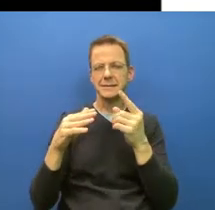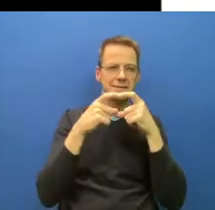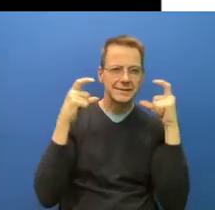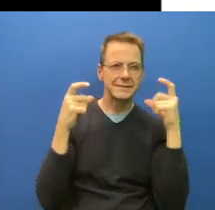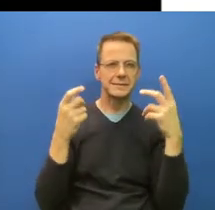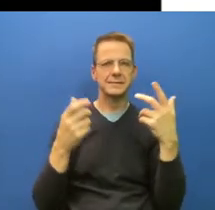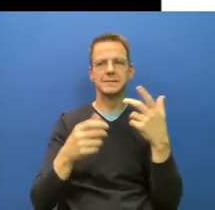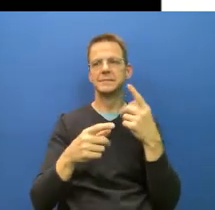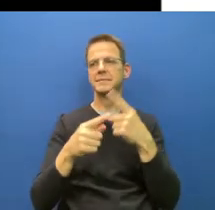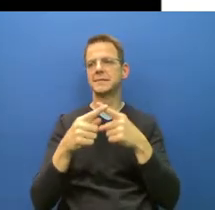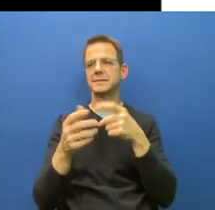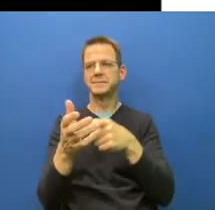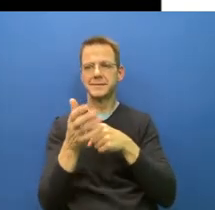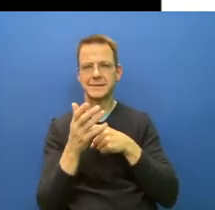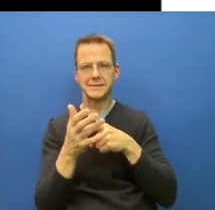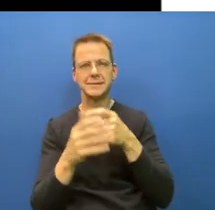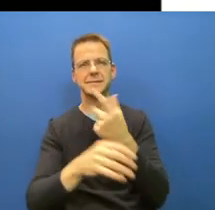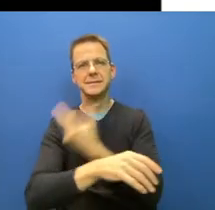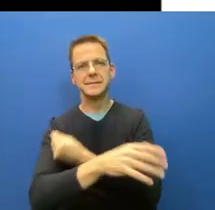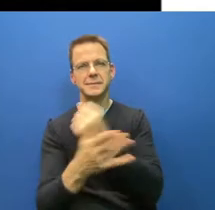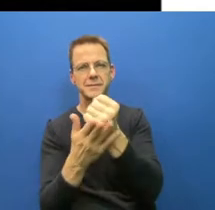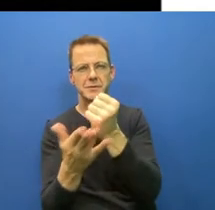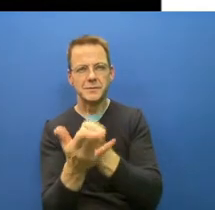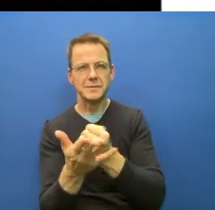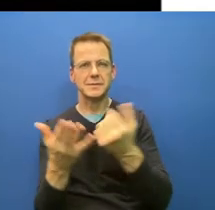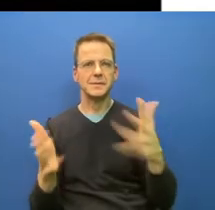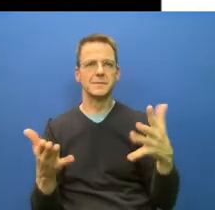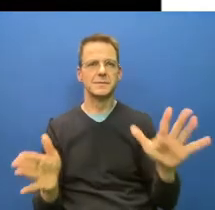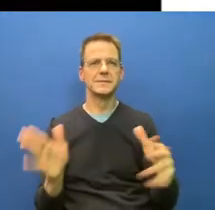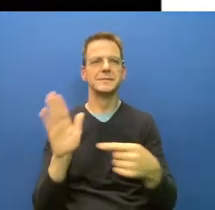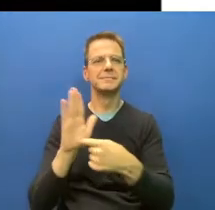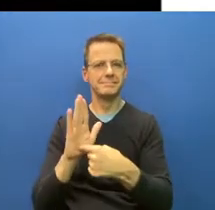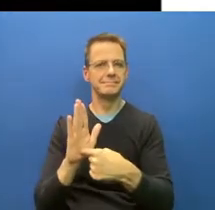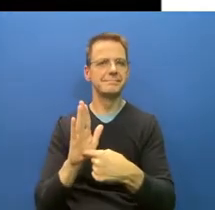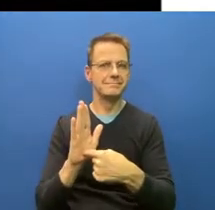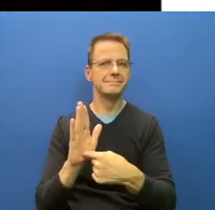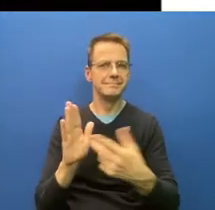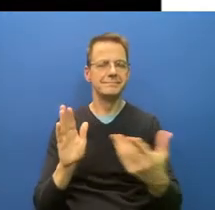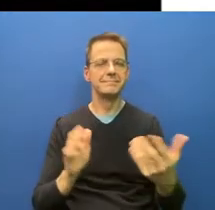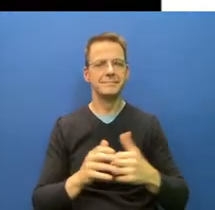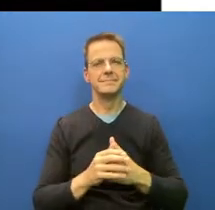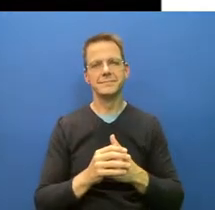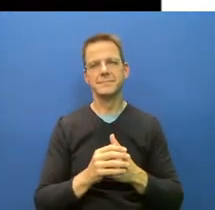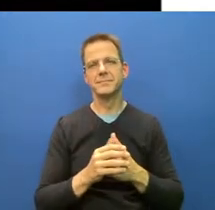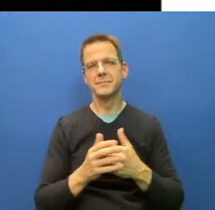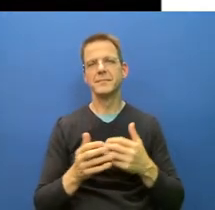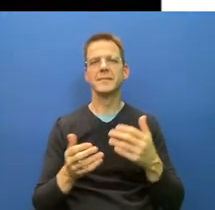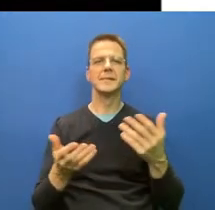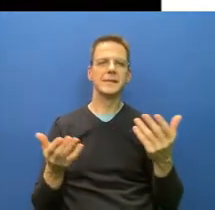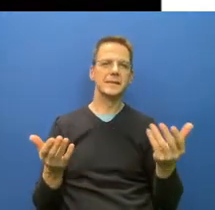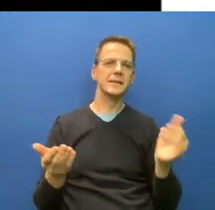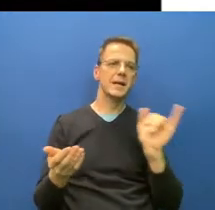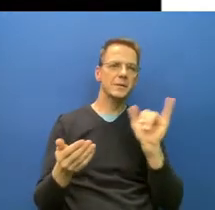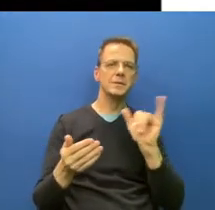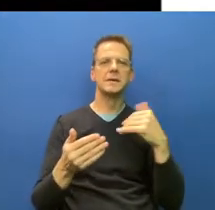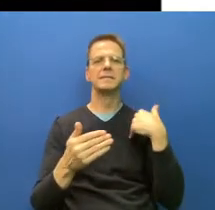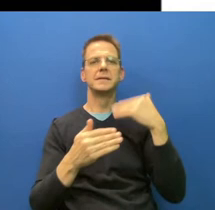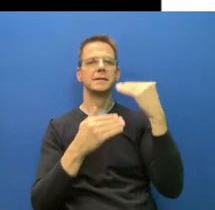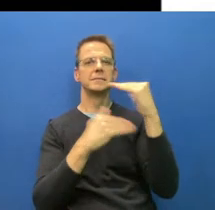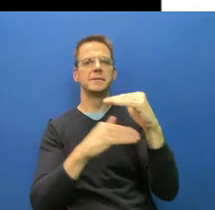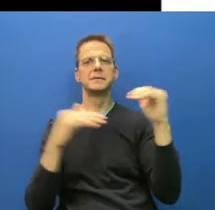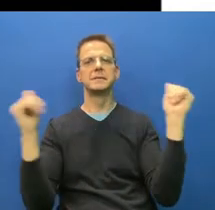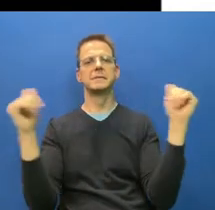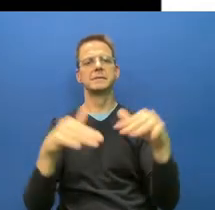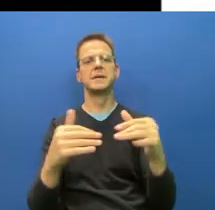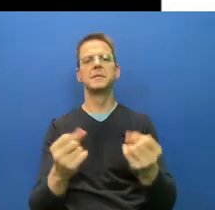that we have limits on the size of gatherings. And so here's my, it's sort of broad